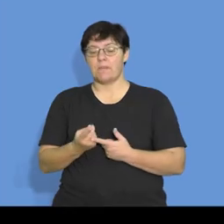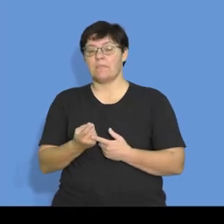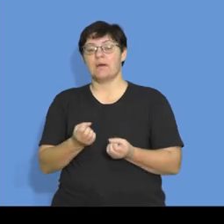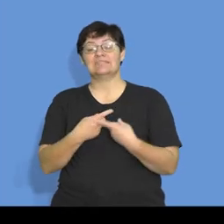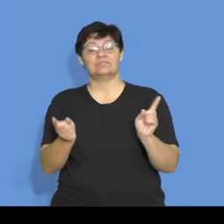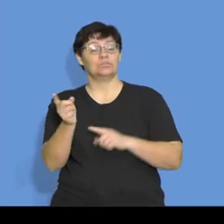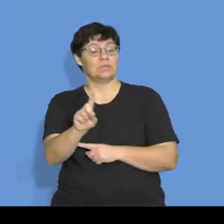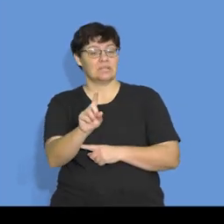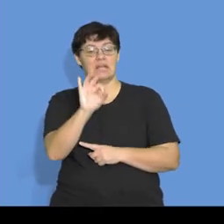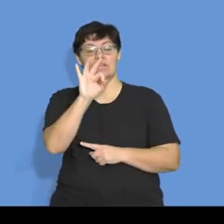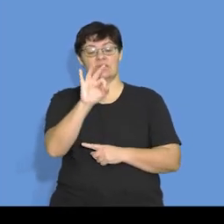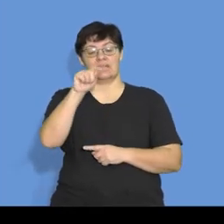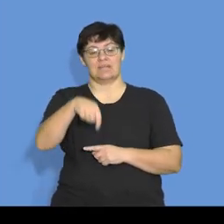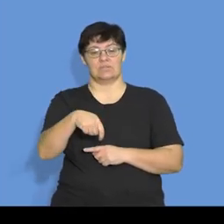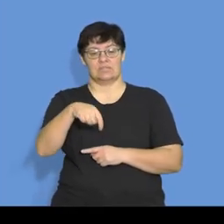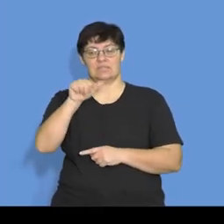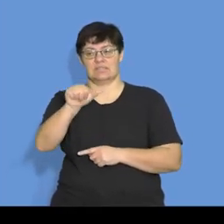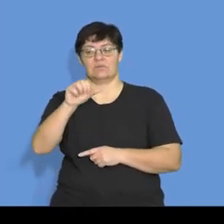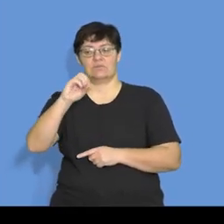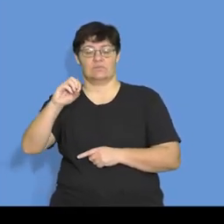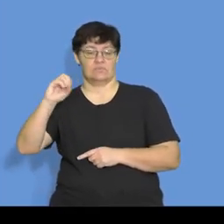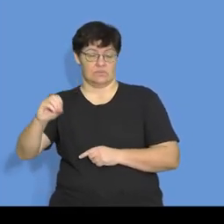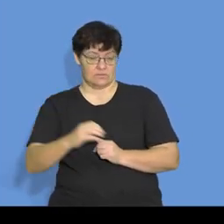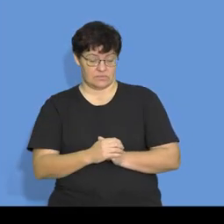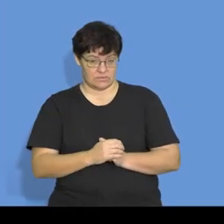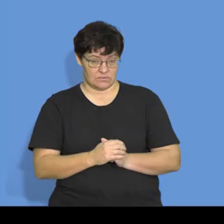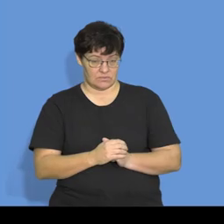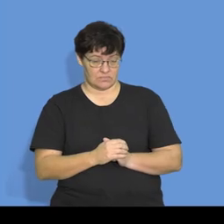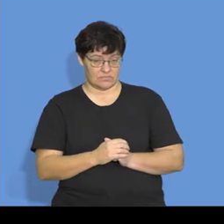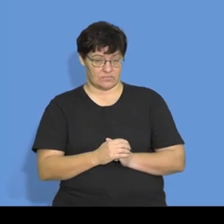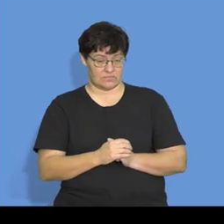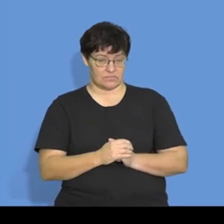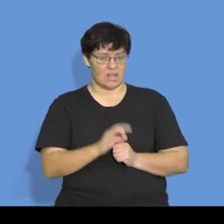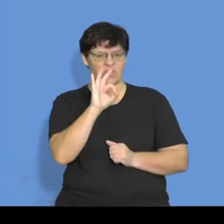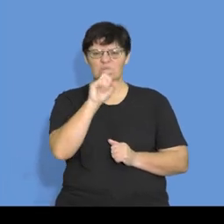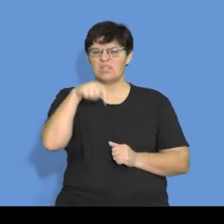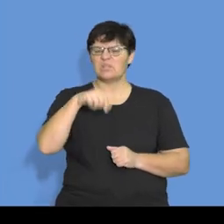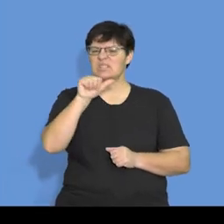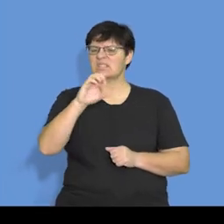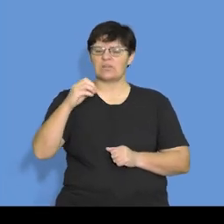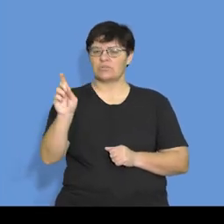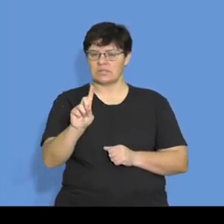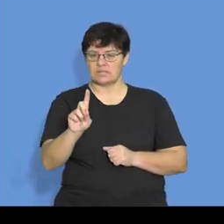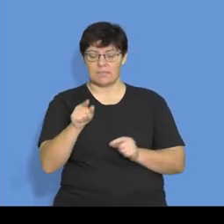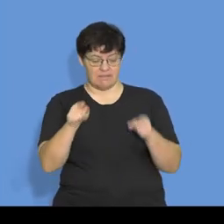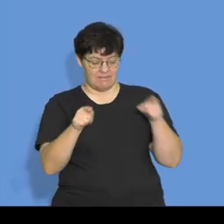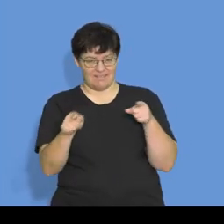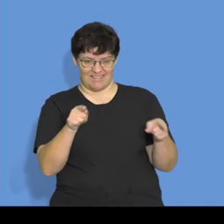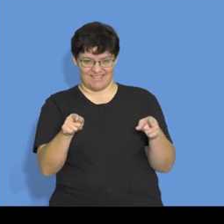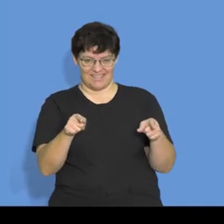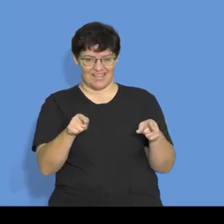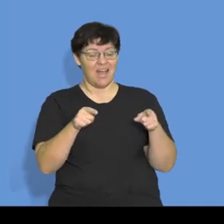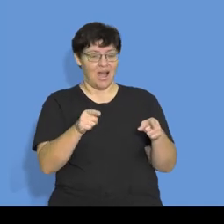calculation to give me my $3,600. What is the $3,600? The difference between